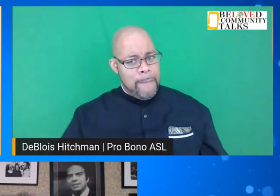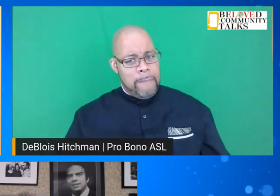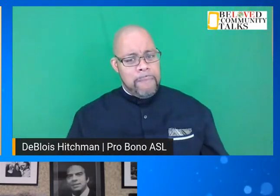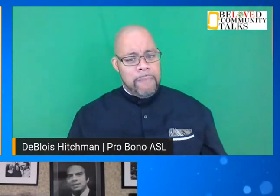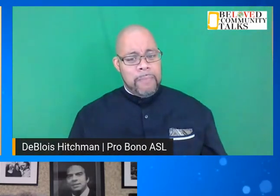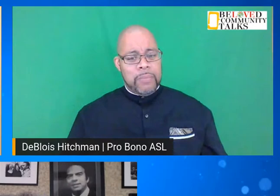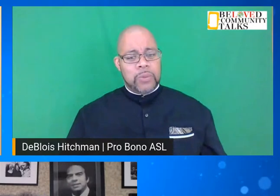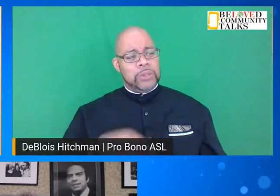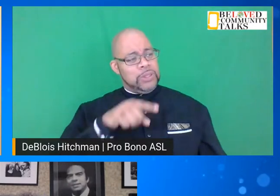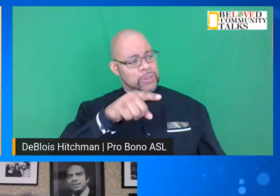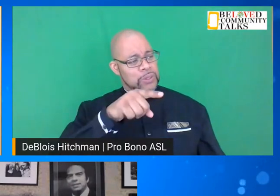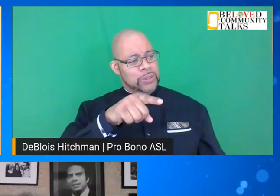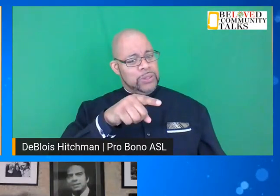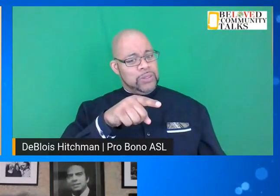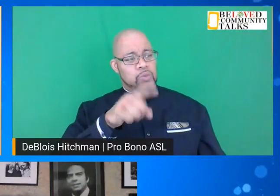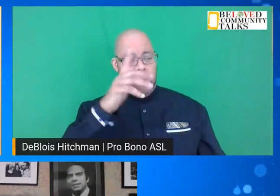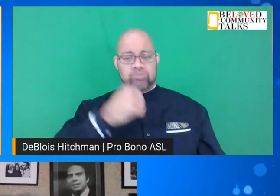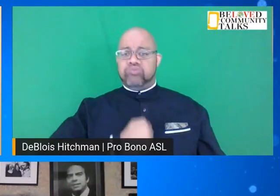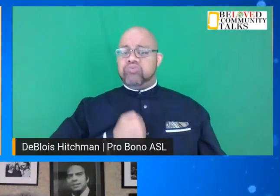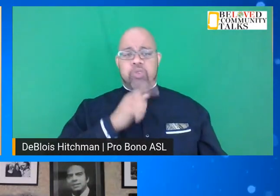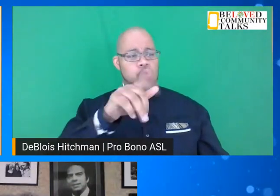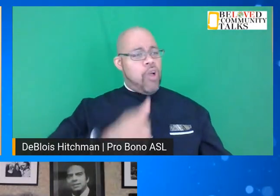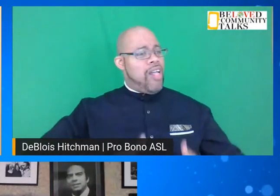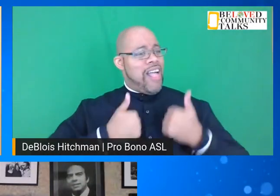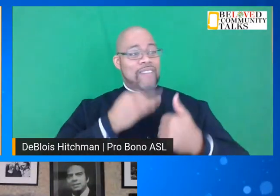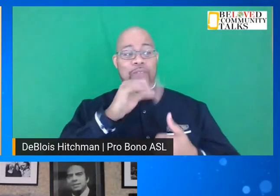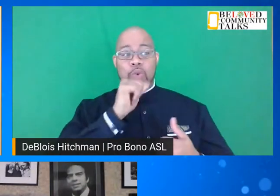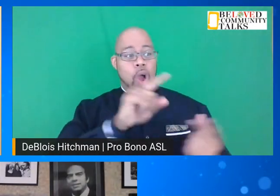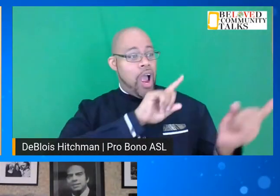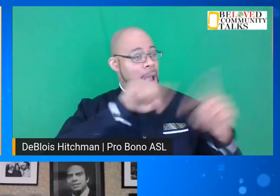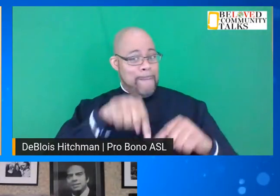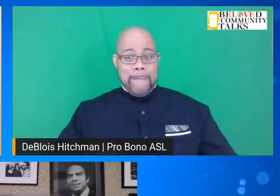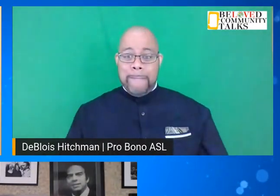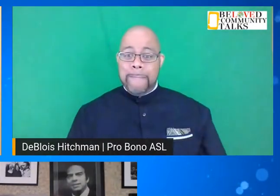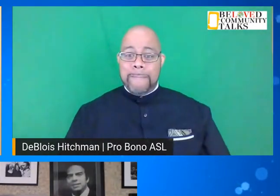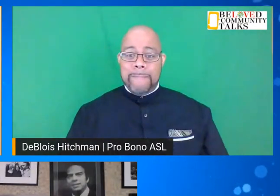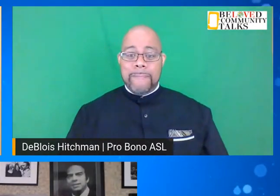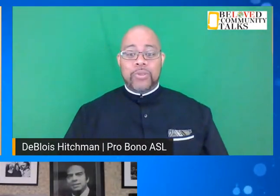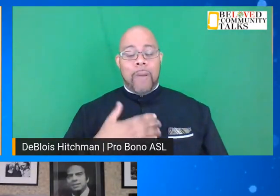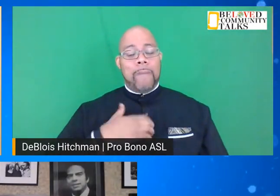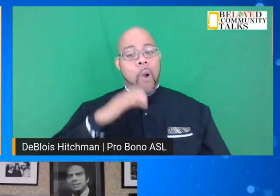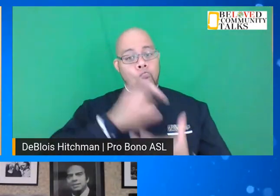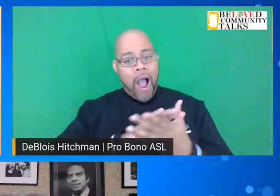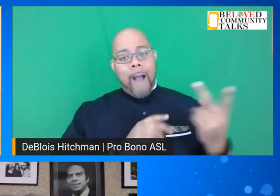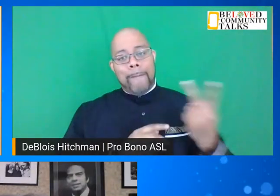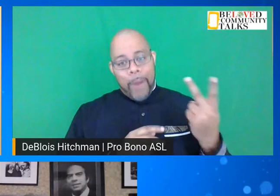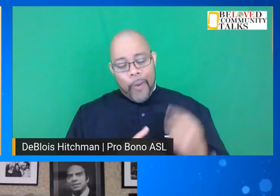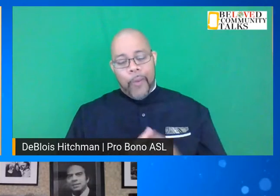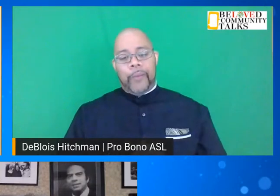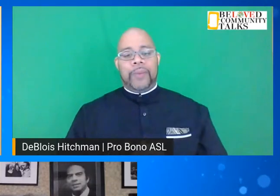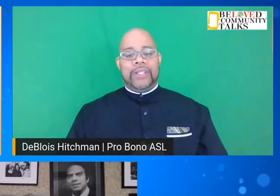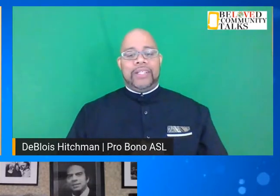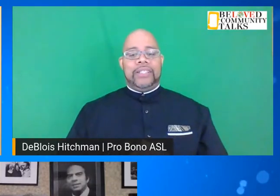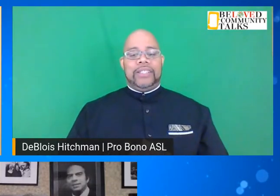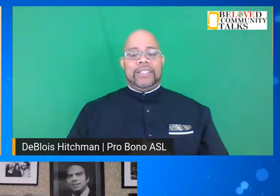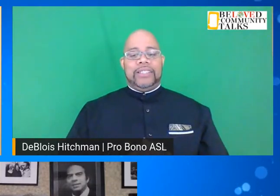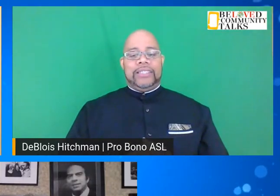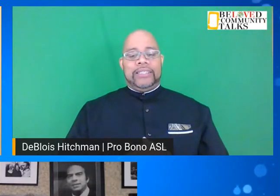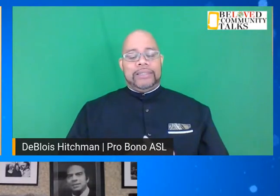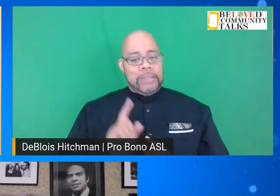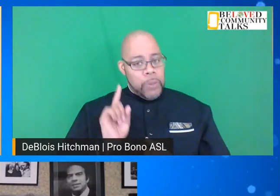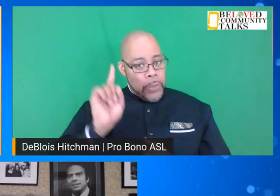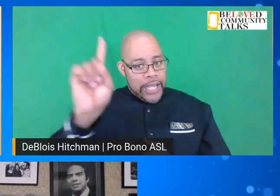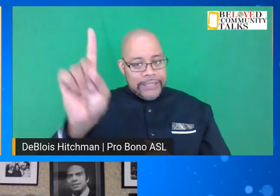He said, you will regret it the rest of your life if you're not here. And so my wife and I went on up and